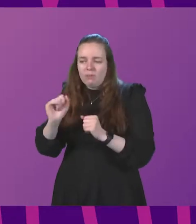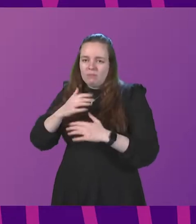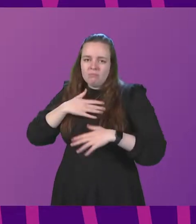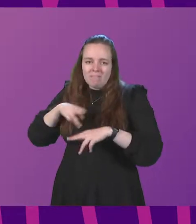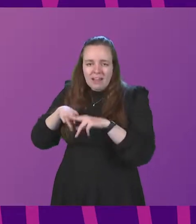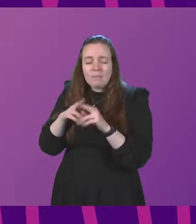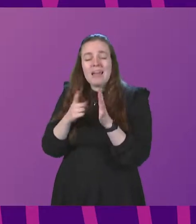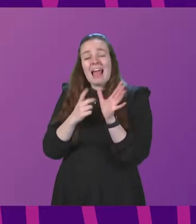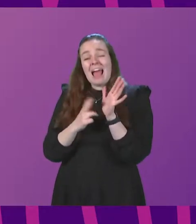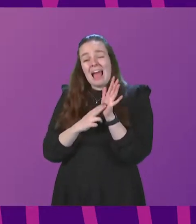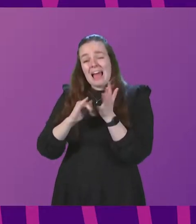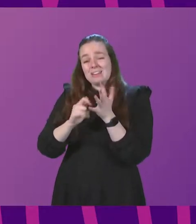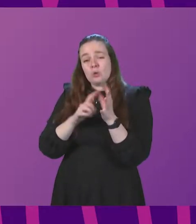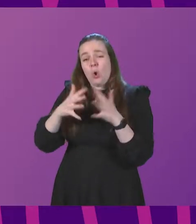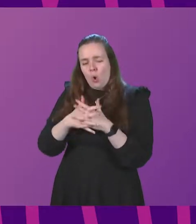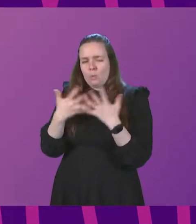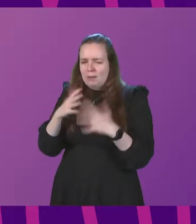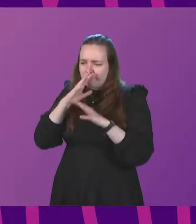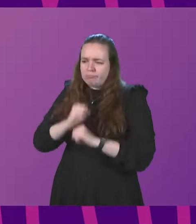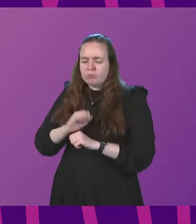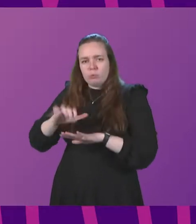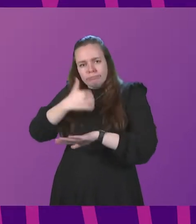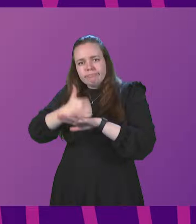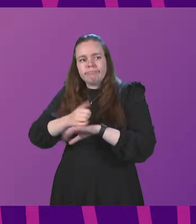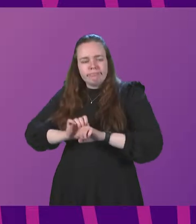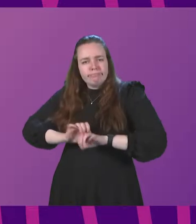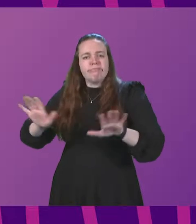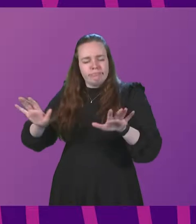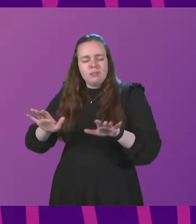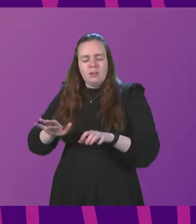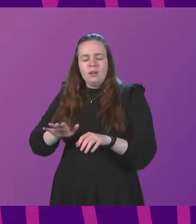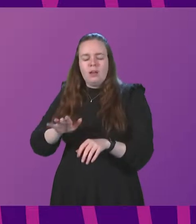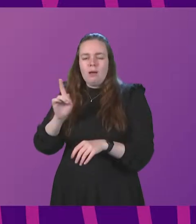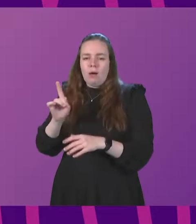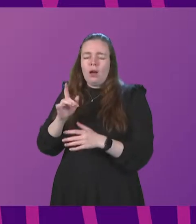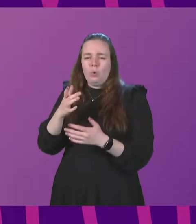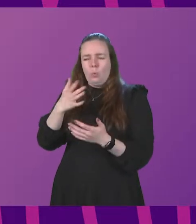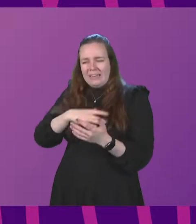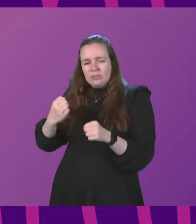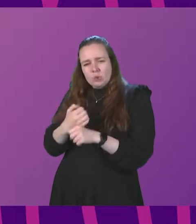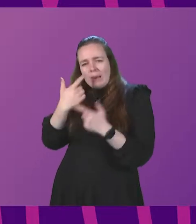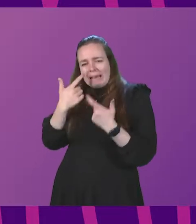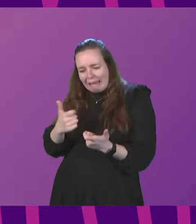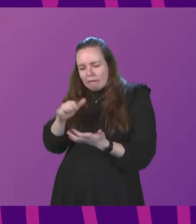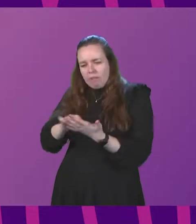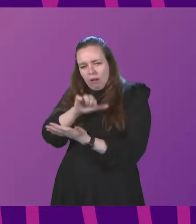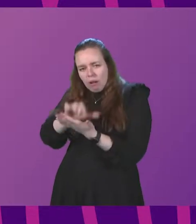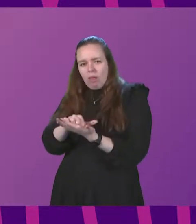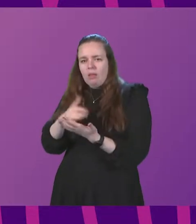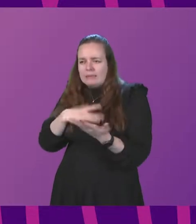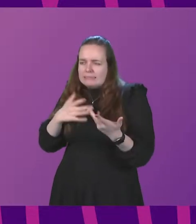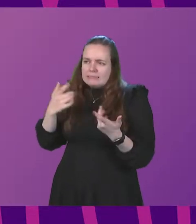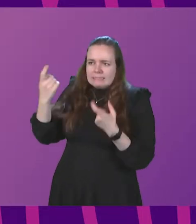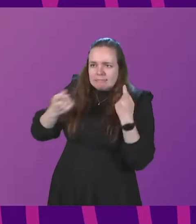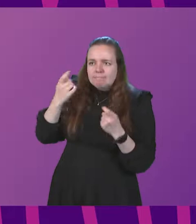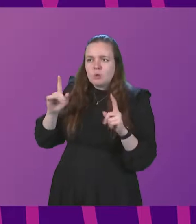We have given a commitment to introduce that, but it is proper that we do that carefully and consider all the responses to the